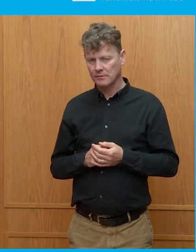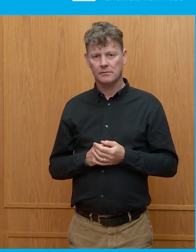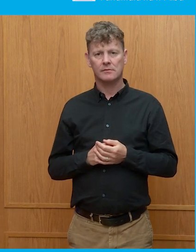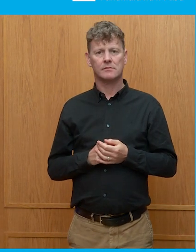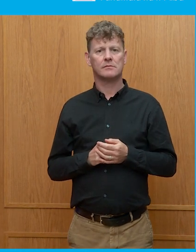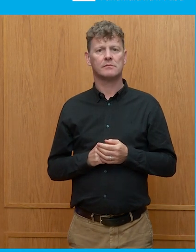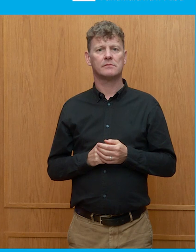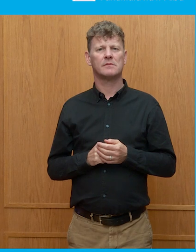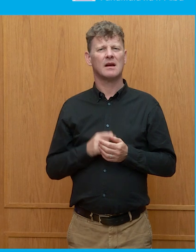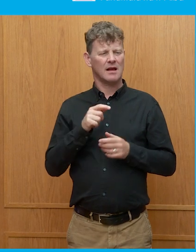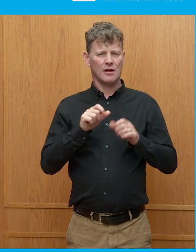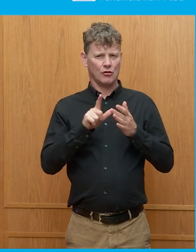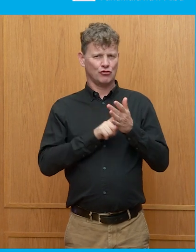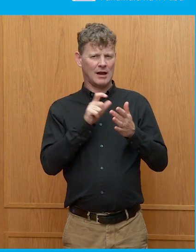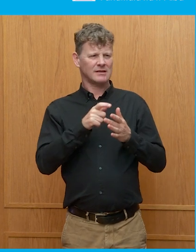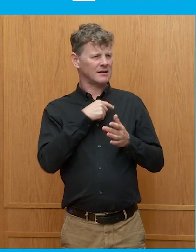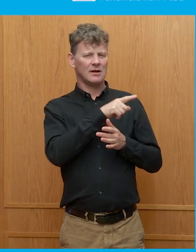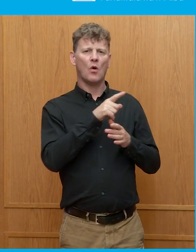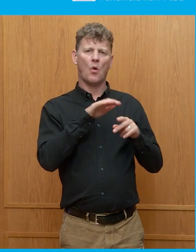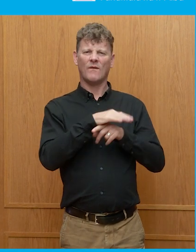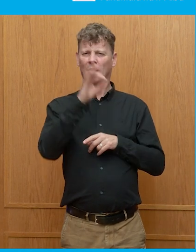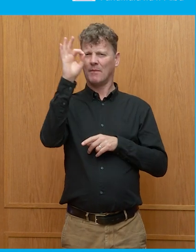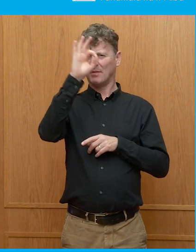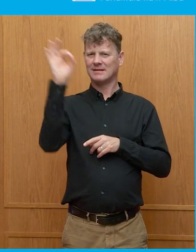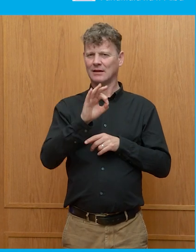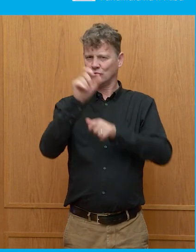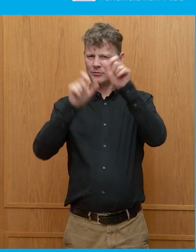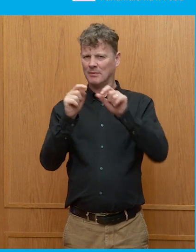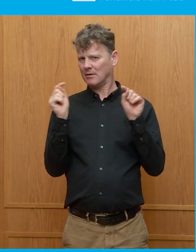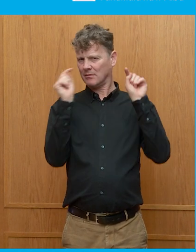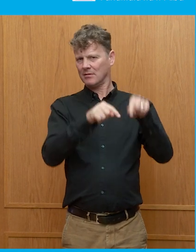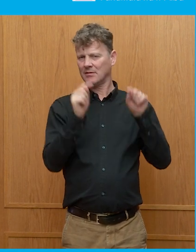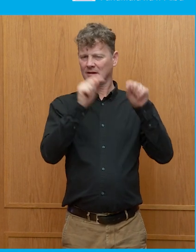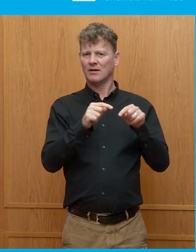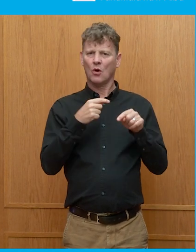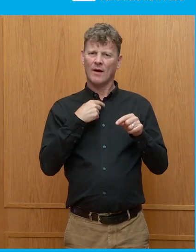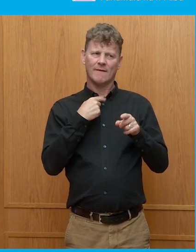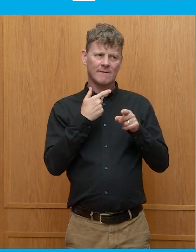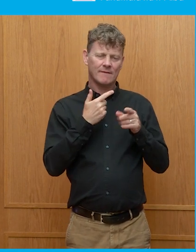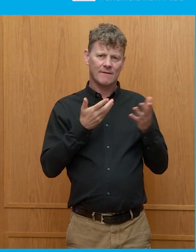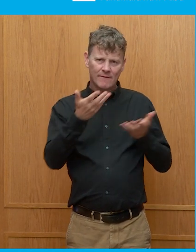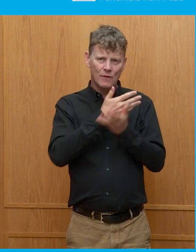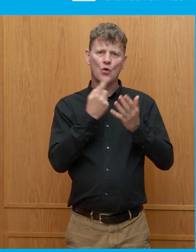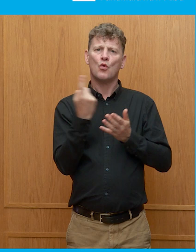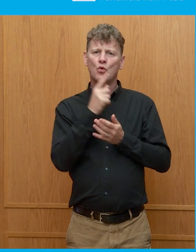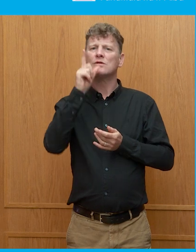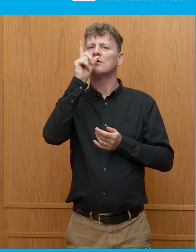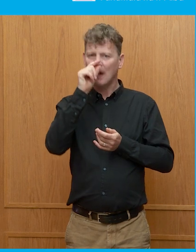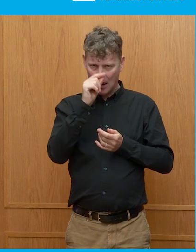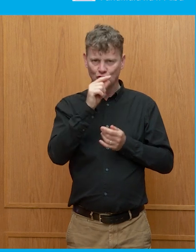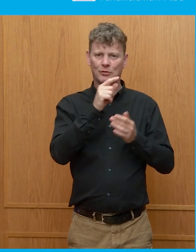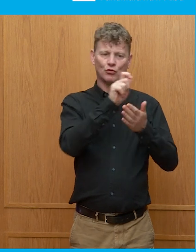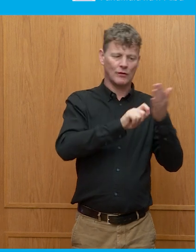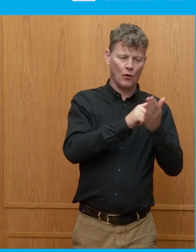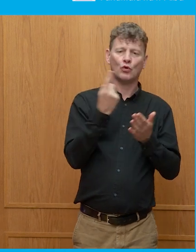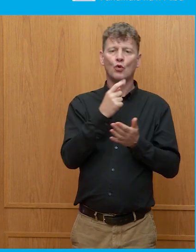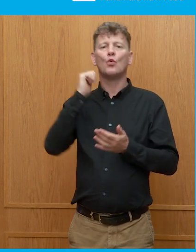relative impact of turnout? Because we've talked about all the people who are eligible to vote and who will then vote. And